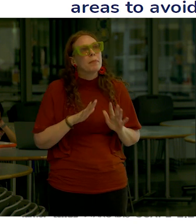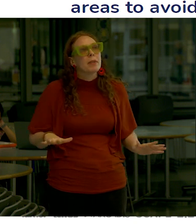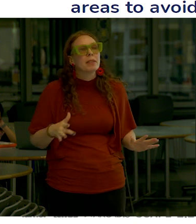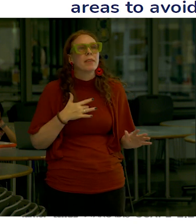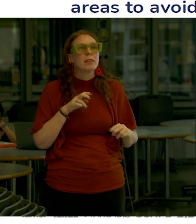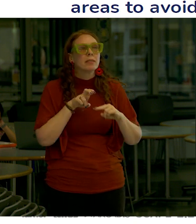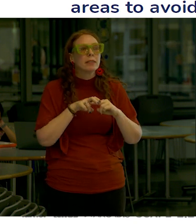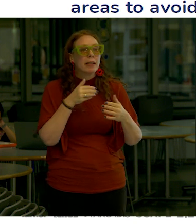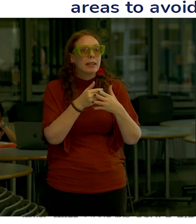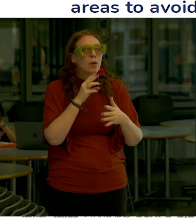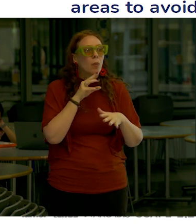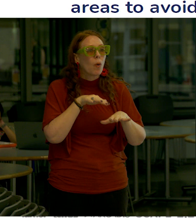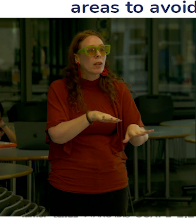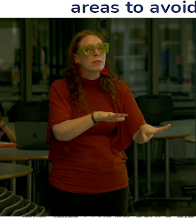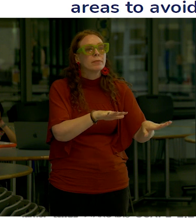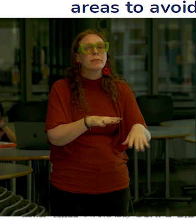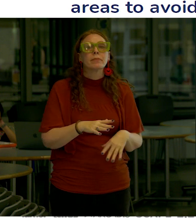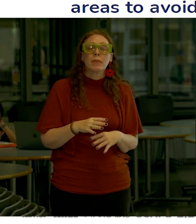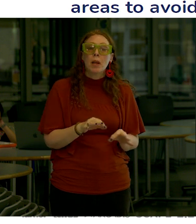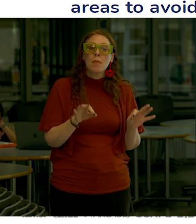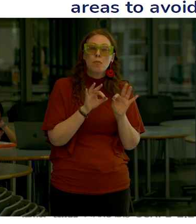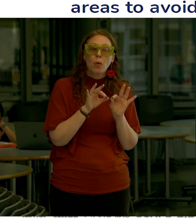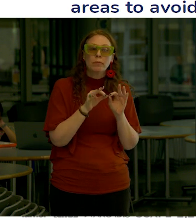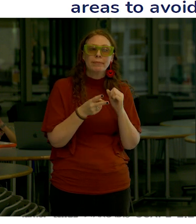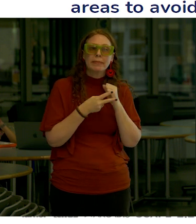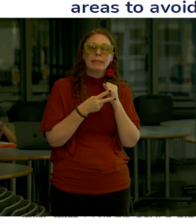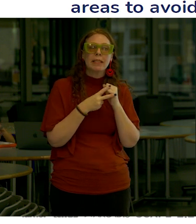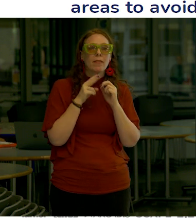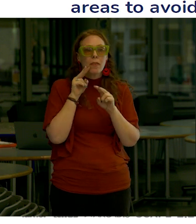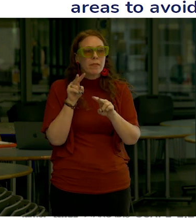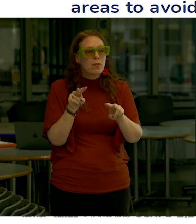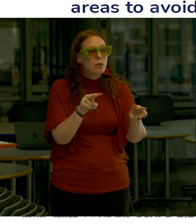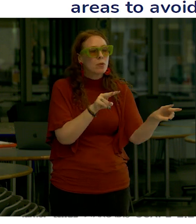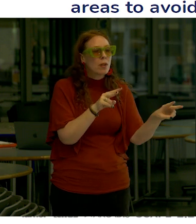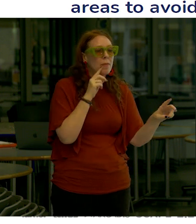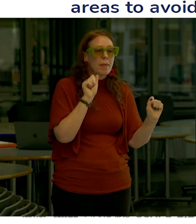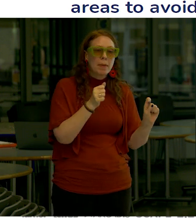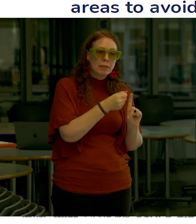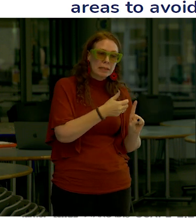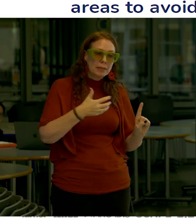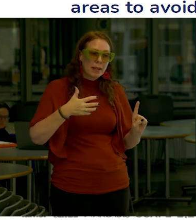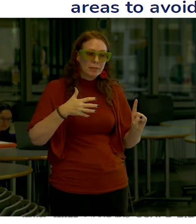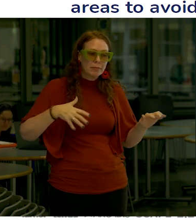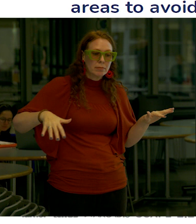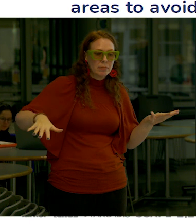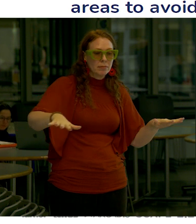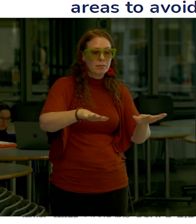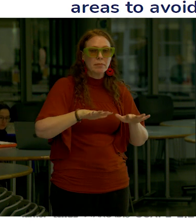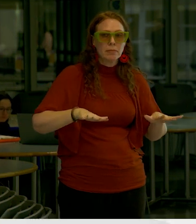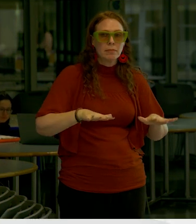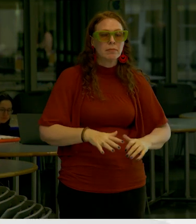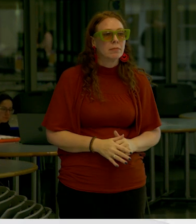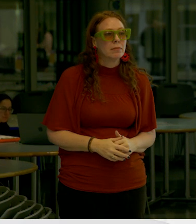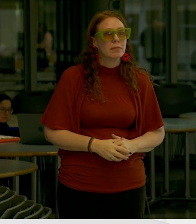again the importance of preserving views and the interest in maintaining and if possible expanding circulation areas to avoid pinch points